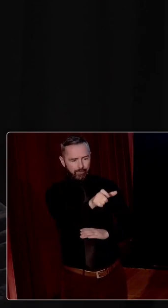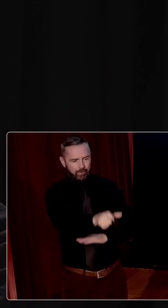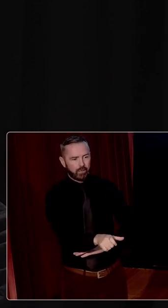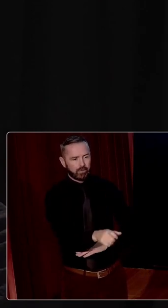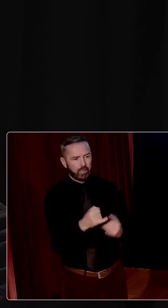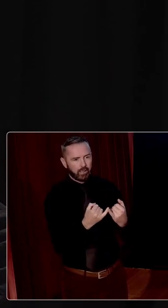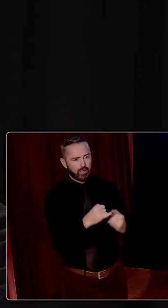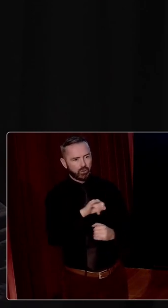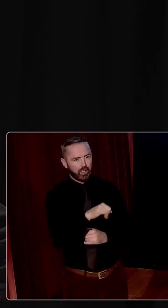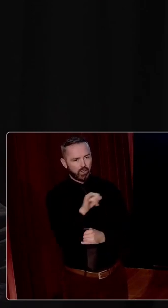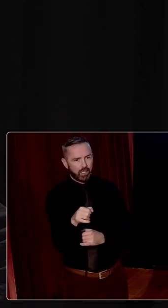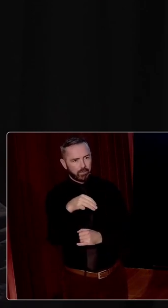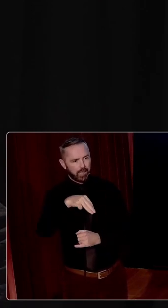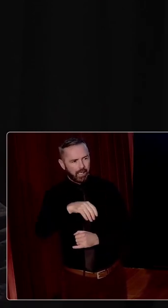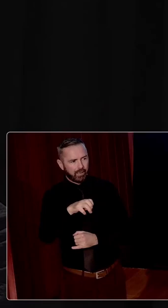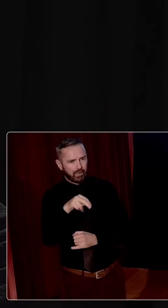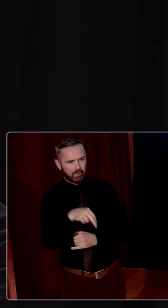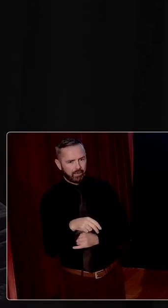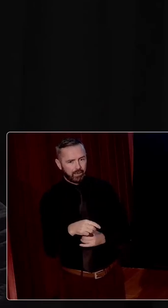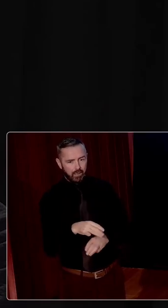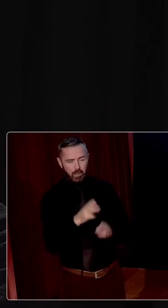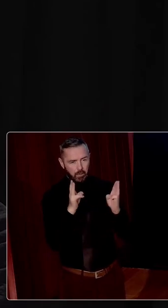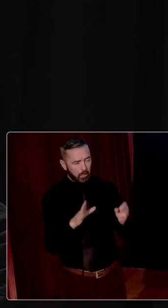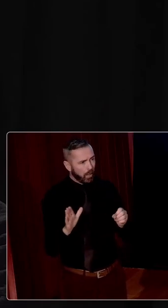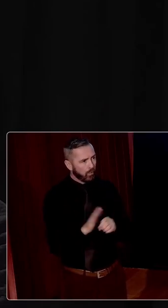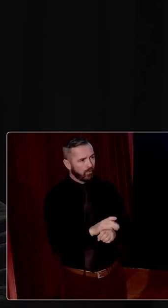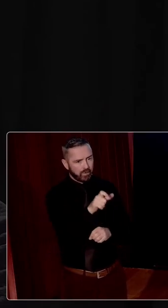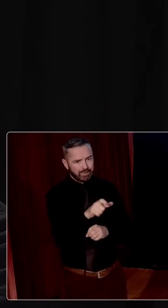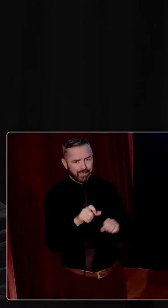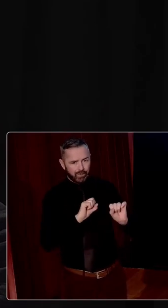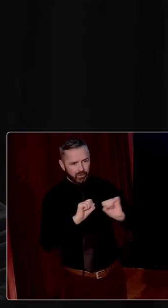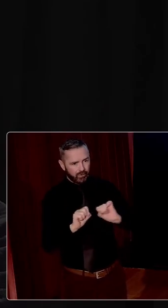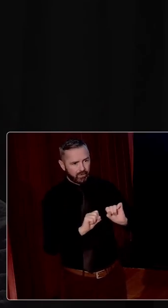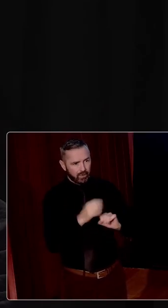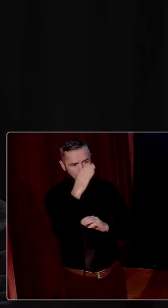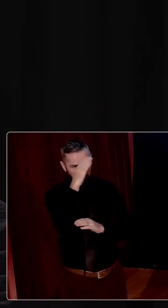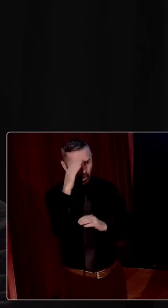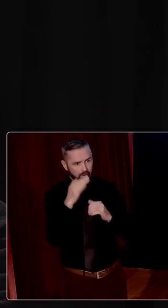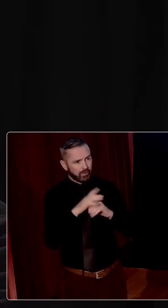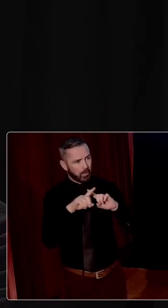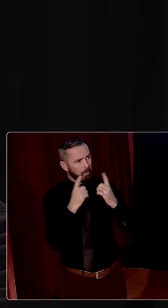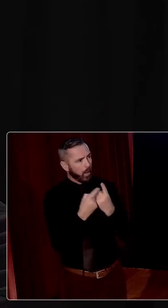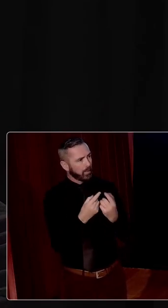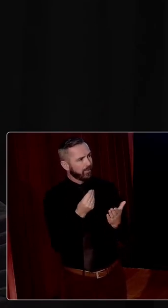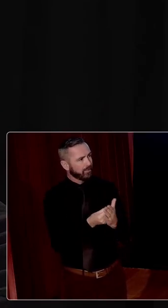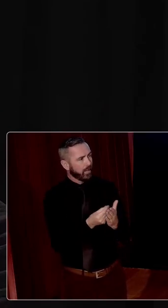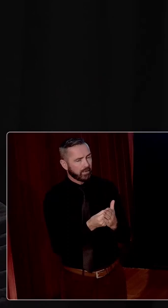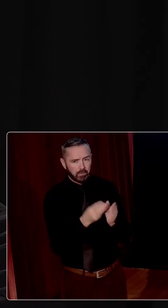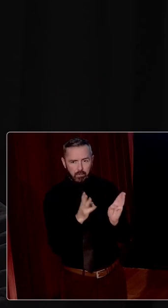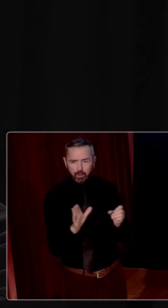McGilligot, who've become extraordinarily powerful civil servants, the, the boss of the Department of Finance, the Department of Finance becomes extraordinarily